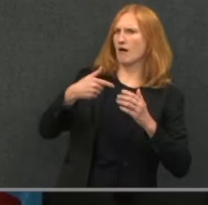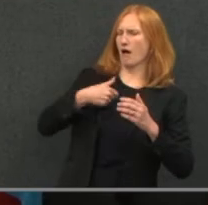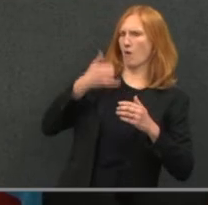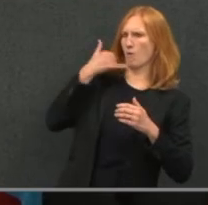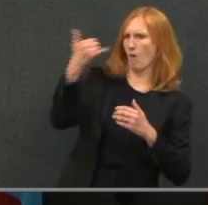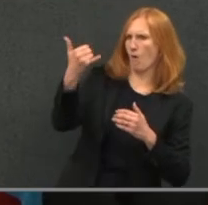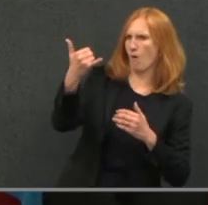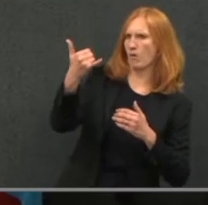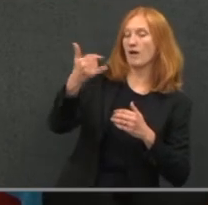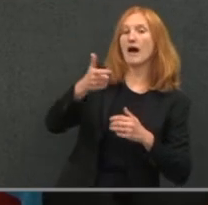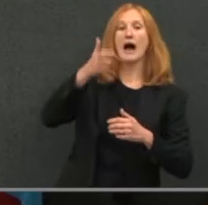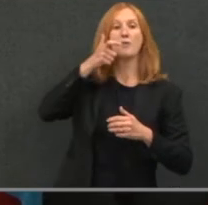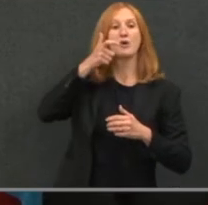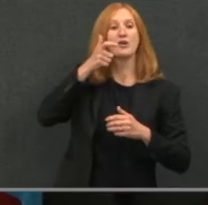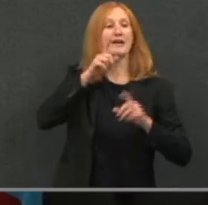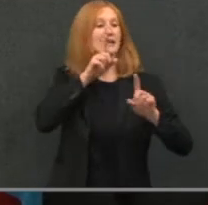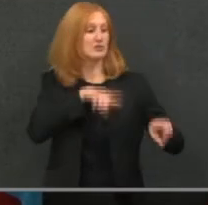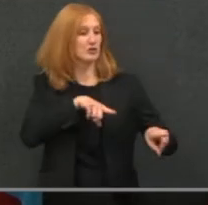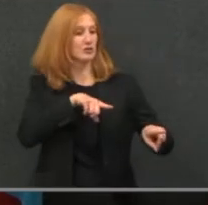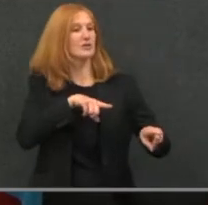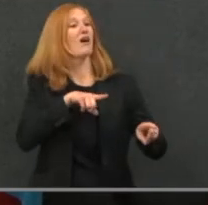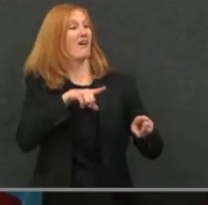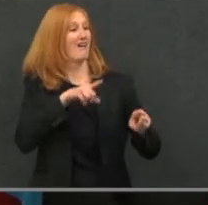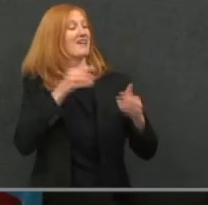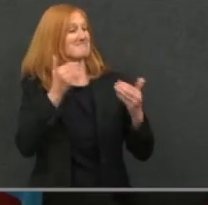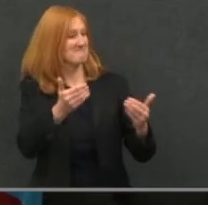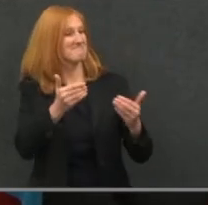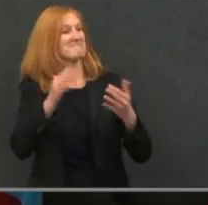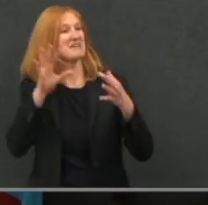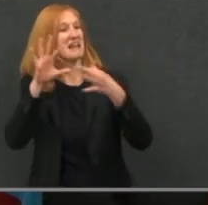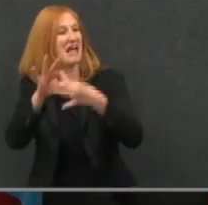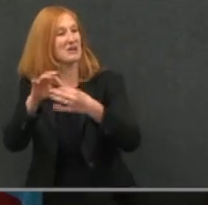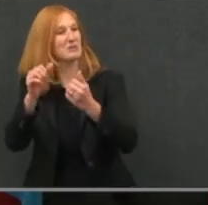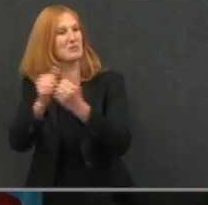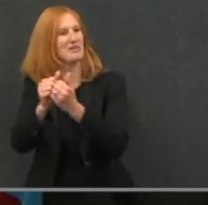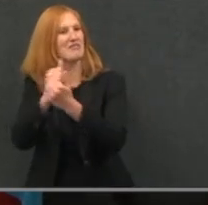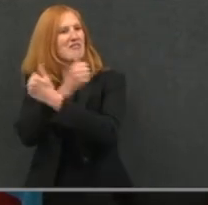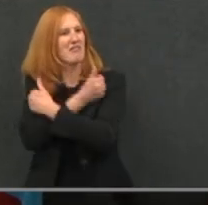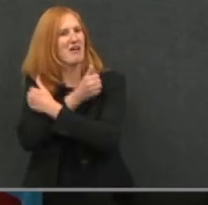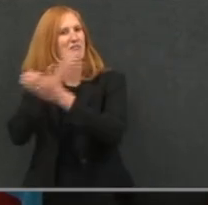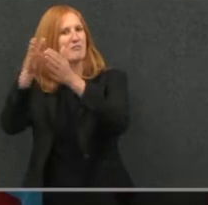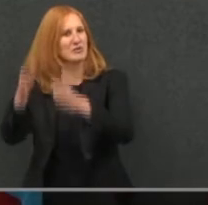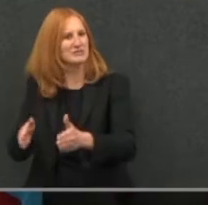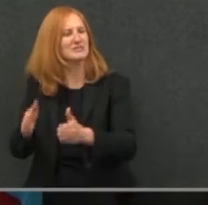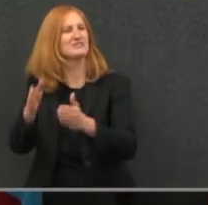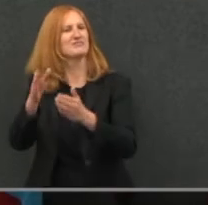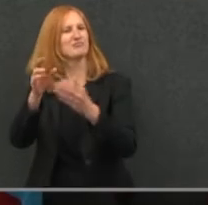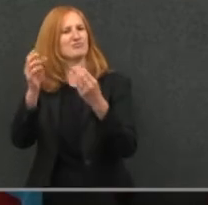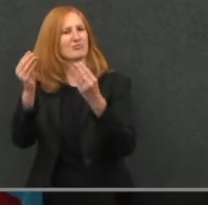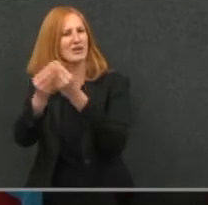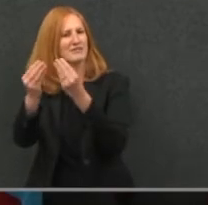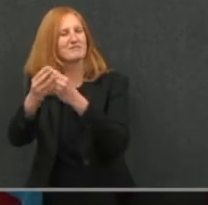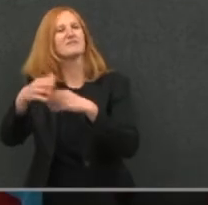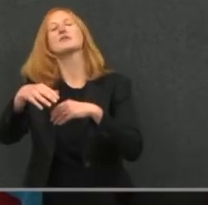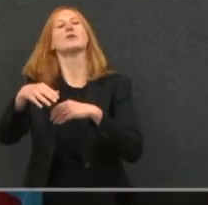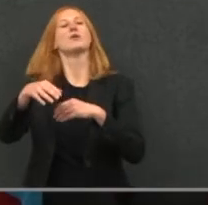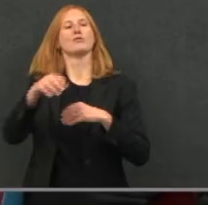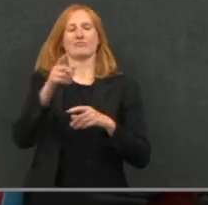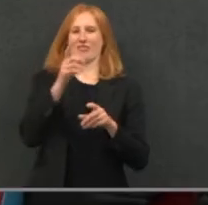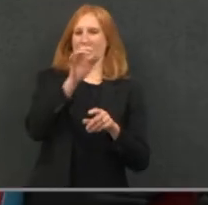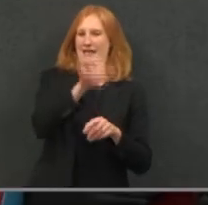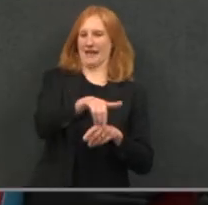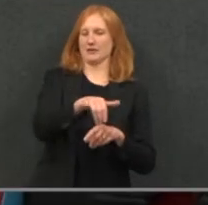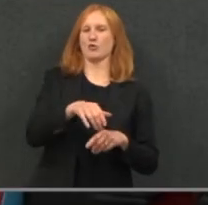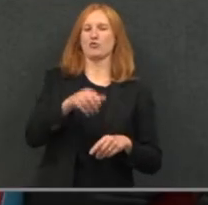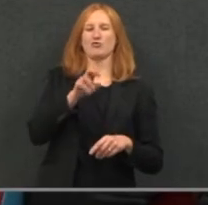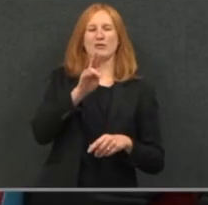and they walk them through the process to get them in contact with a loved one or anyone else they need to talk to. Sure. So, our Relay users are very familiar with